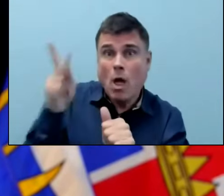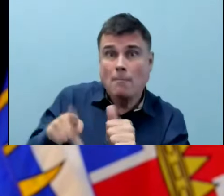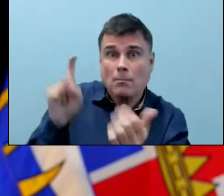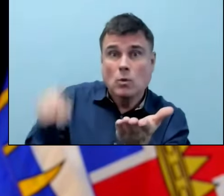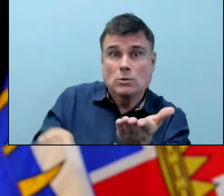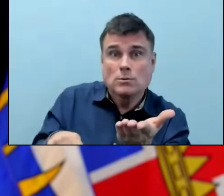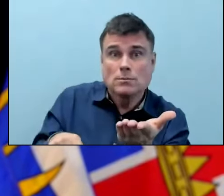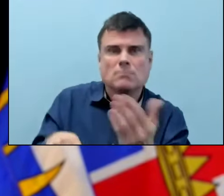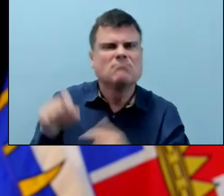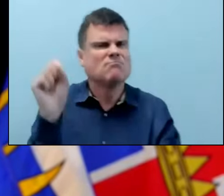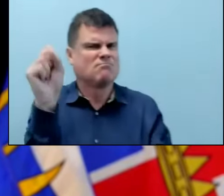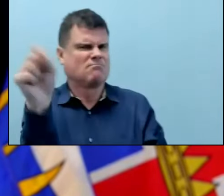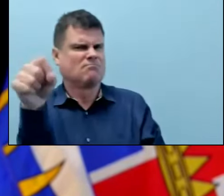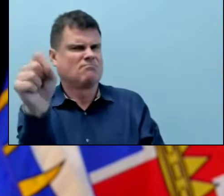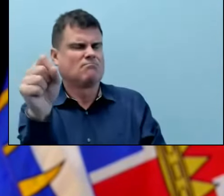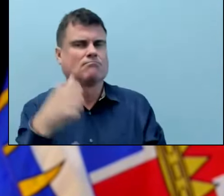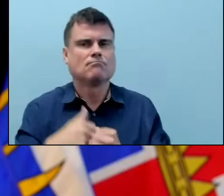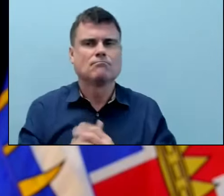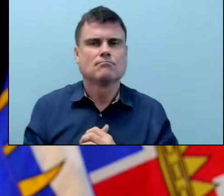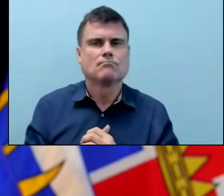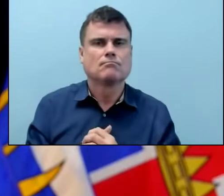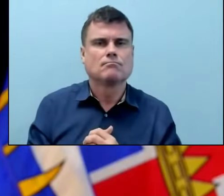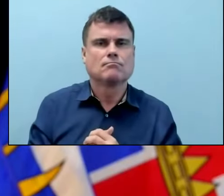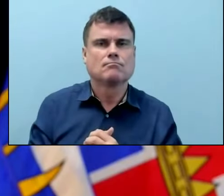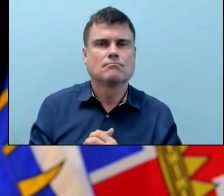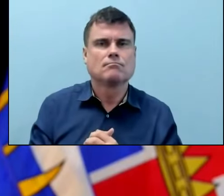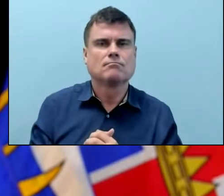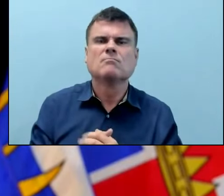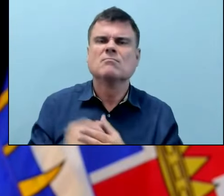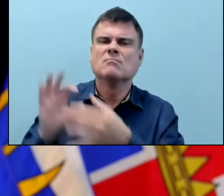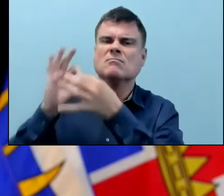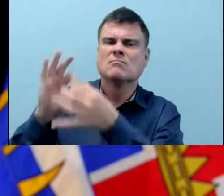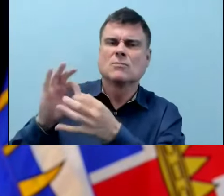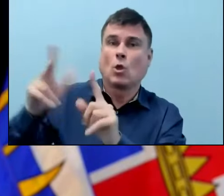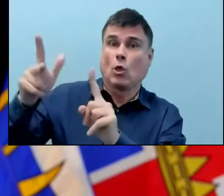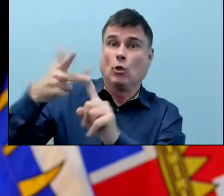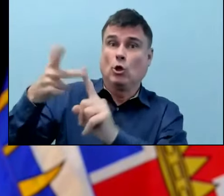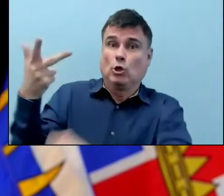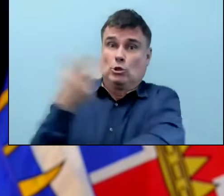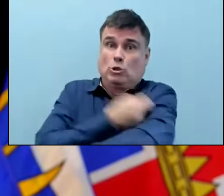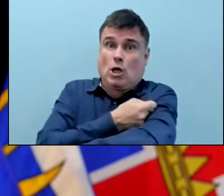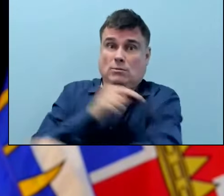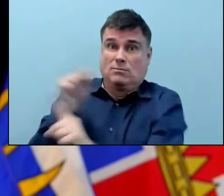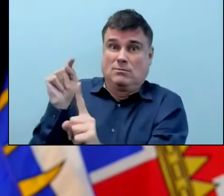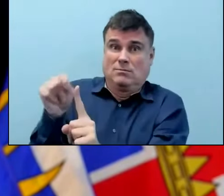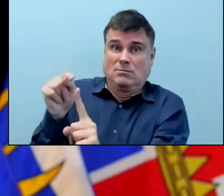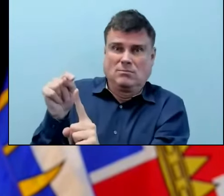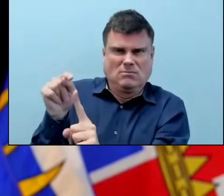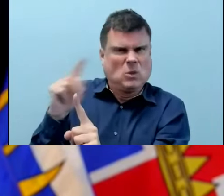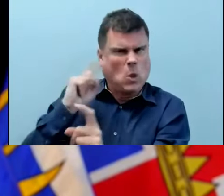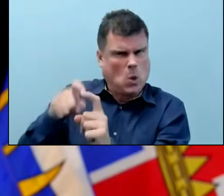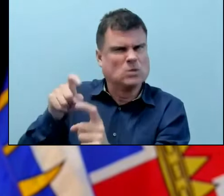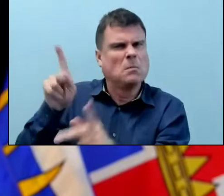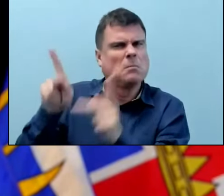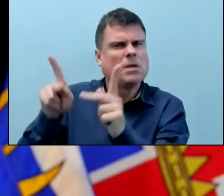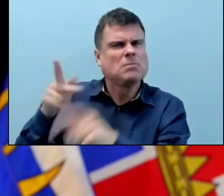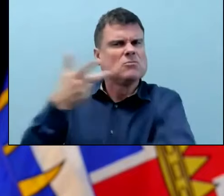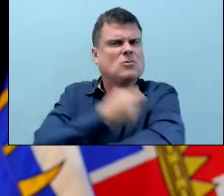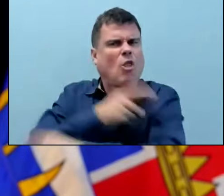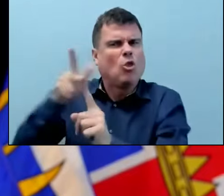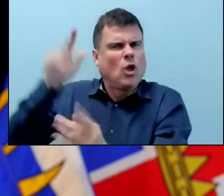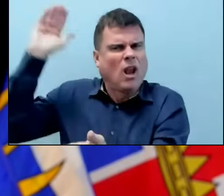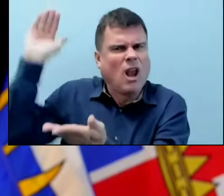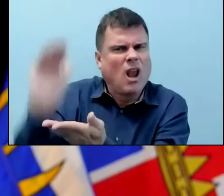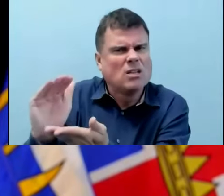Yes, I do. Thanks. The uptake of third doses was slow. How do we expect the uptake of fourth shots to go? And